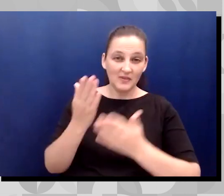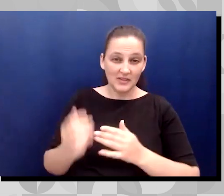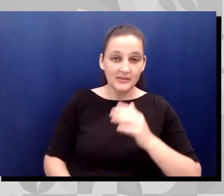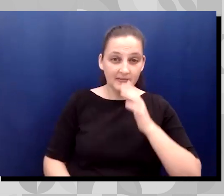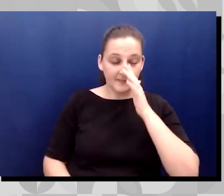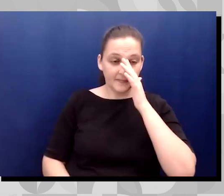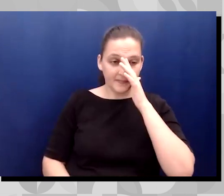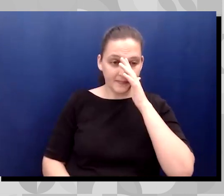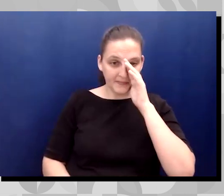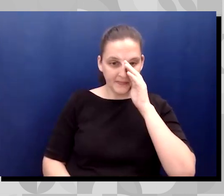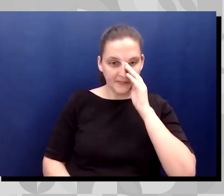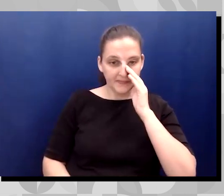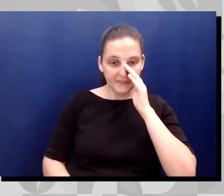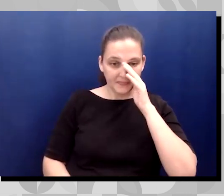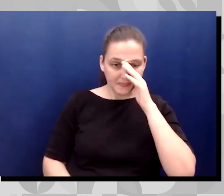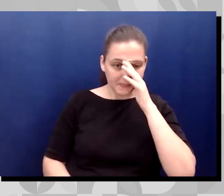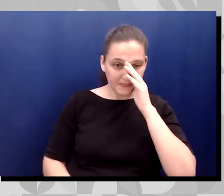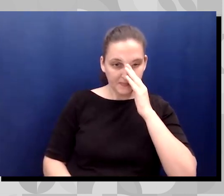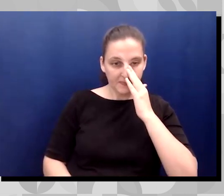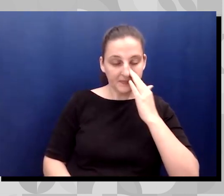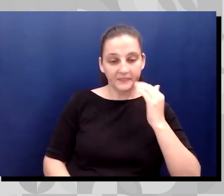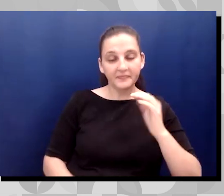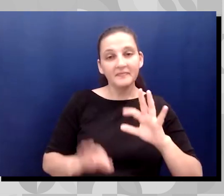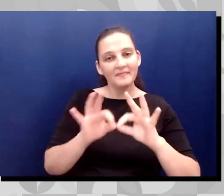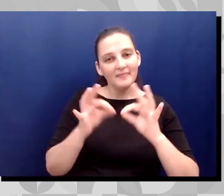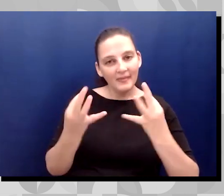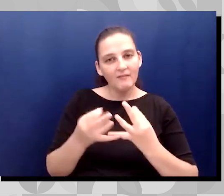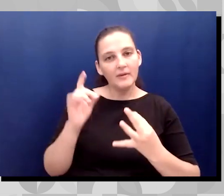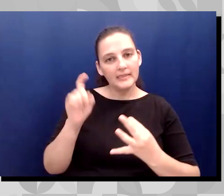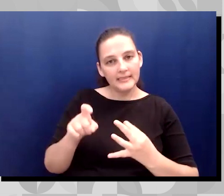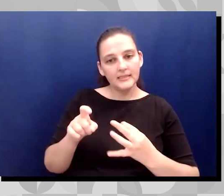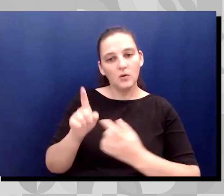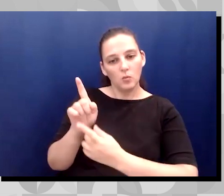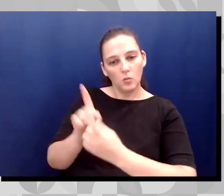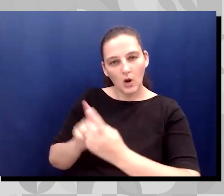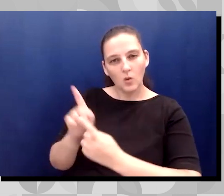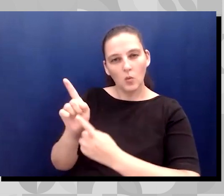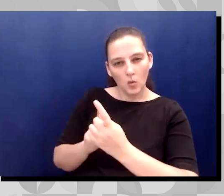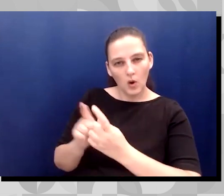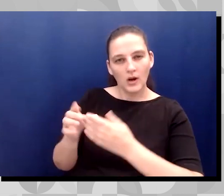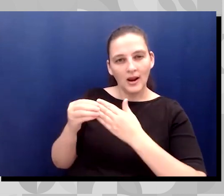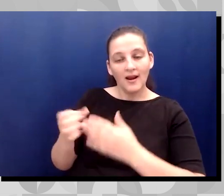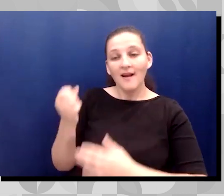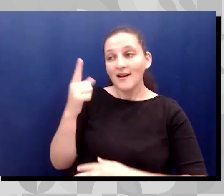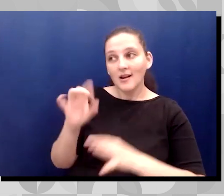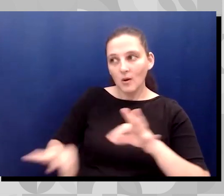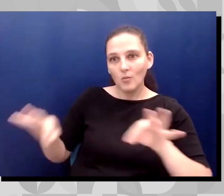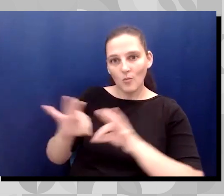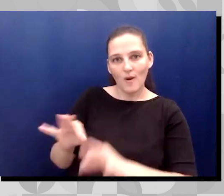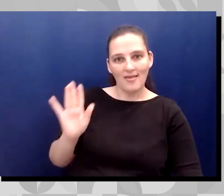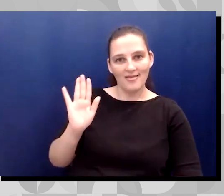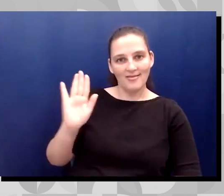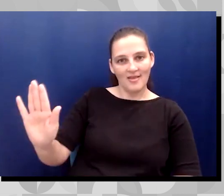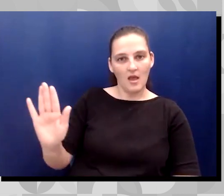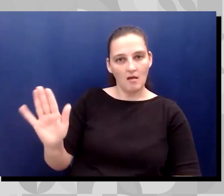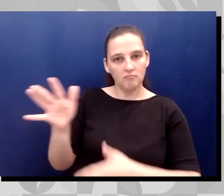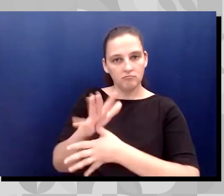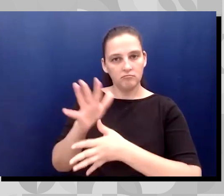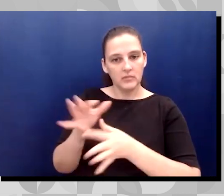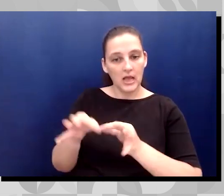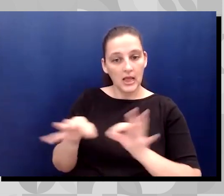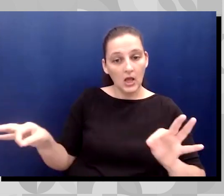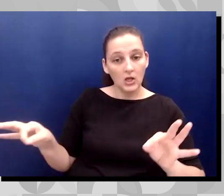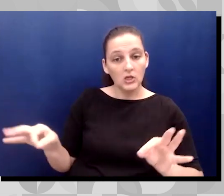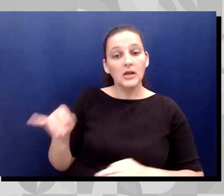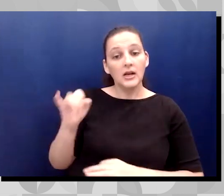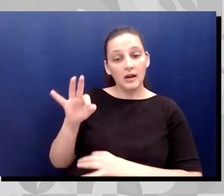families need a lot of one-on-one guidance in their primary language, and when given that guidance, they are willing and able to